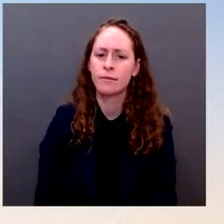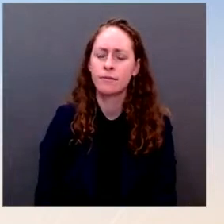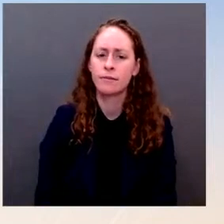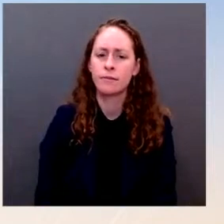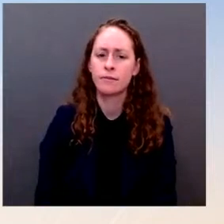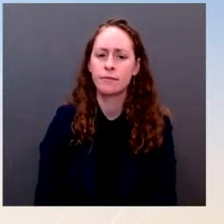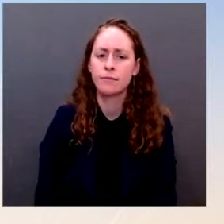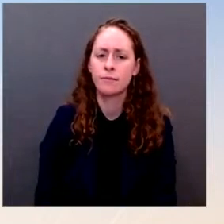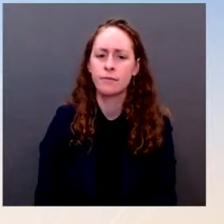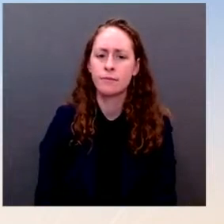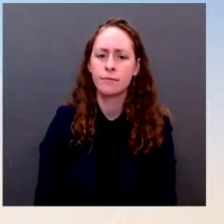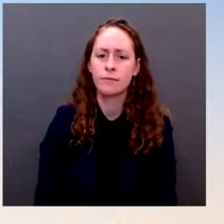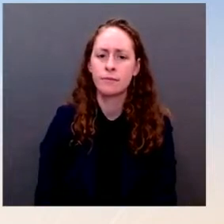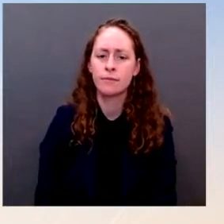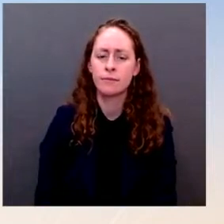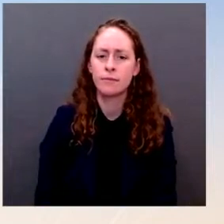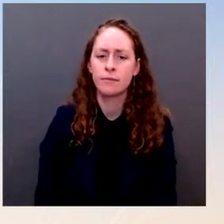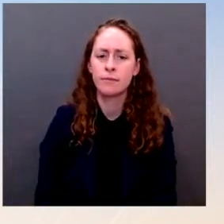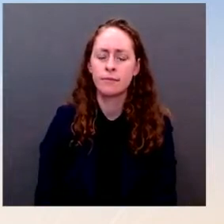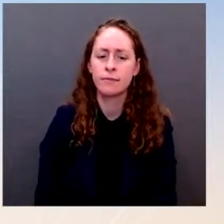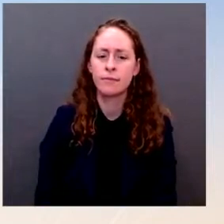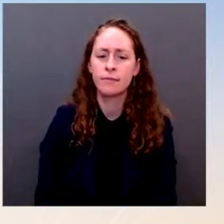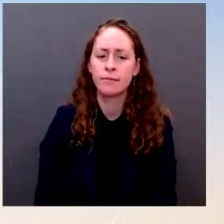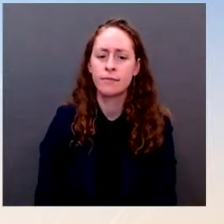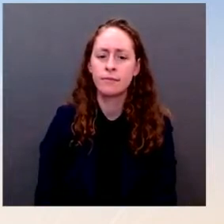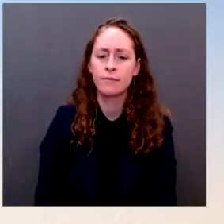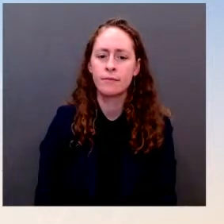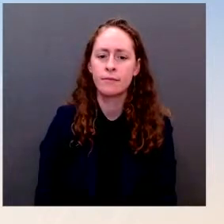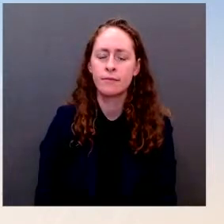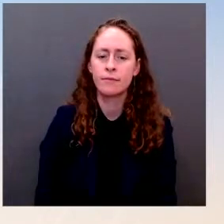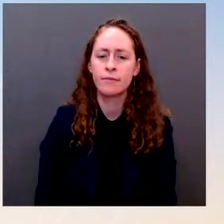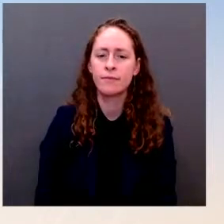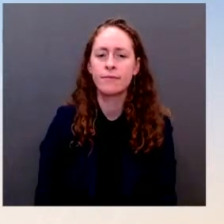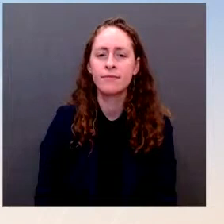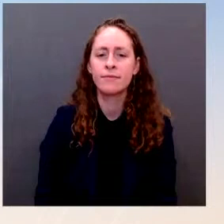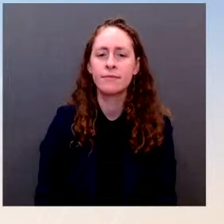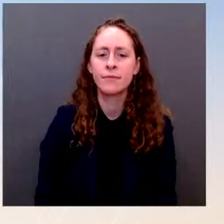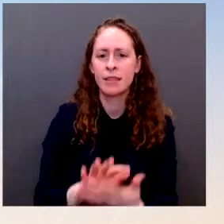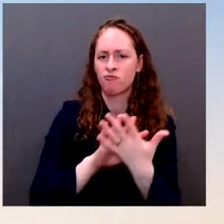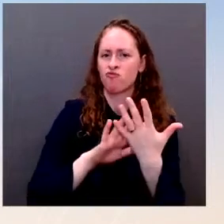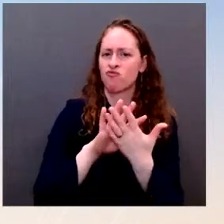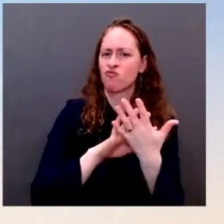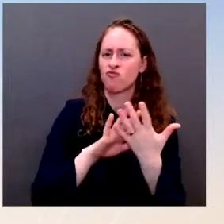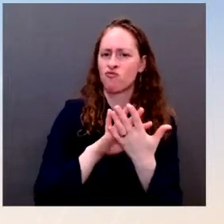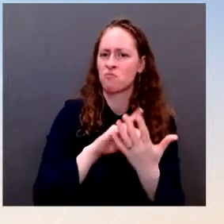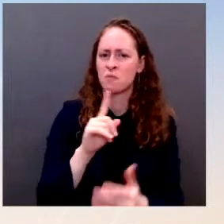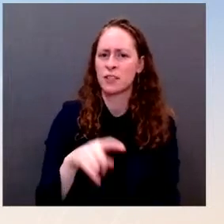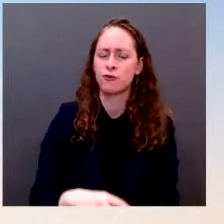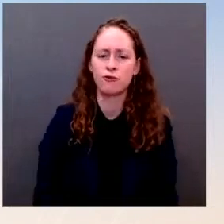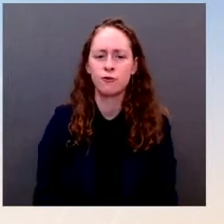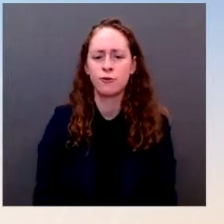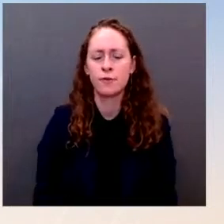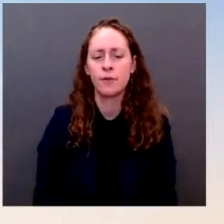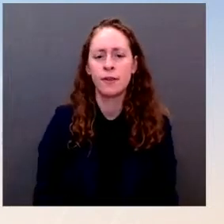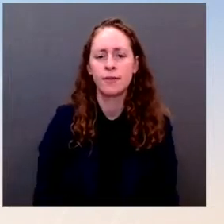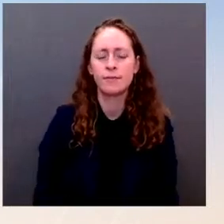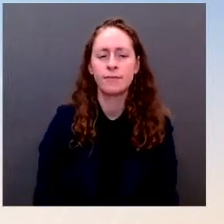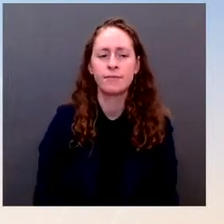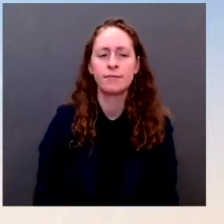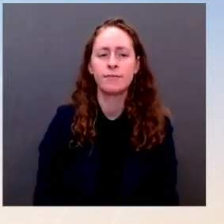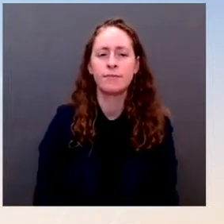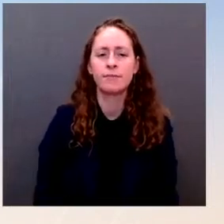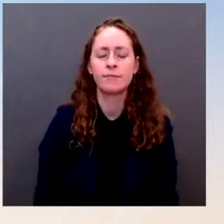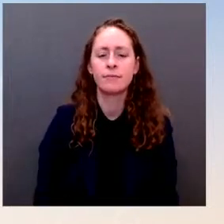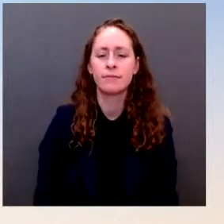sense of why those expectations were off and what exactly that means for your future sort of policy with respect to the